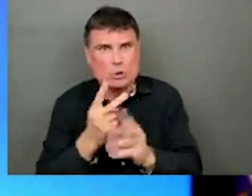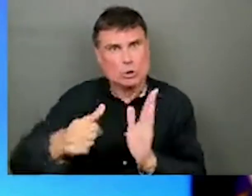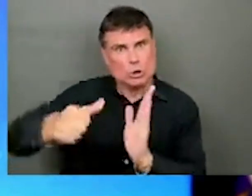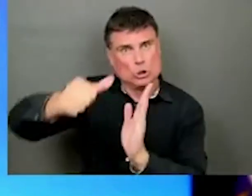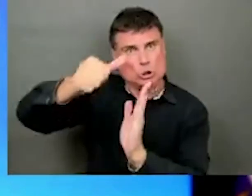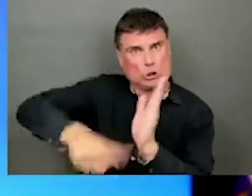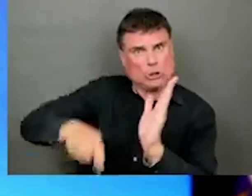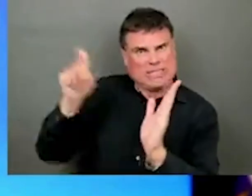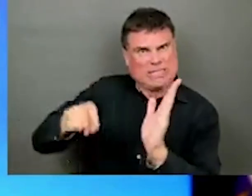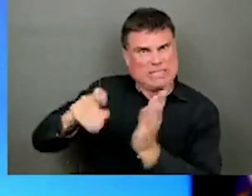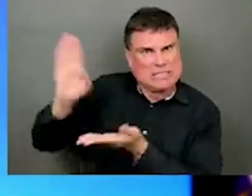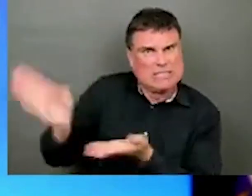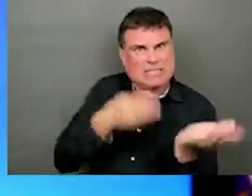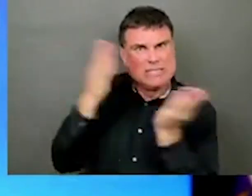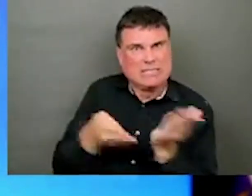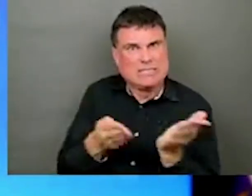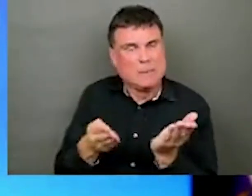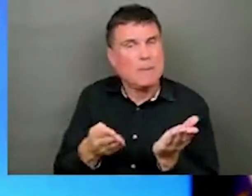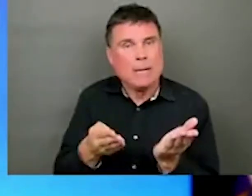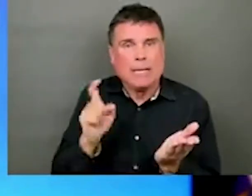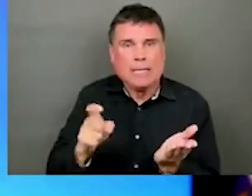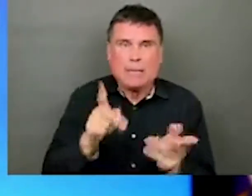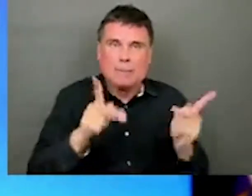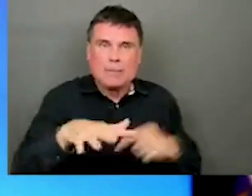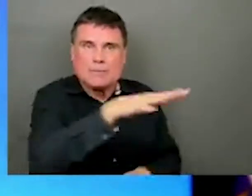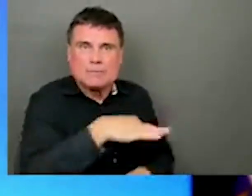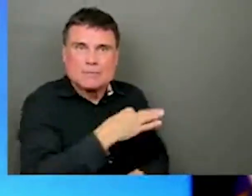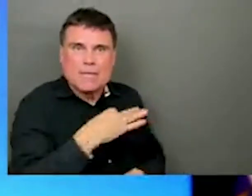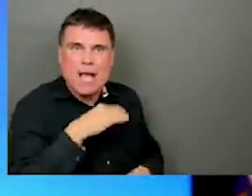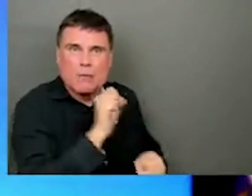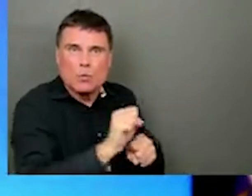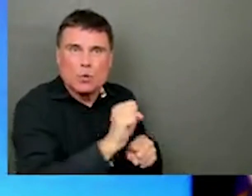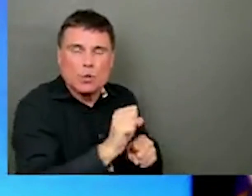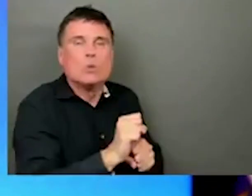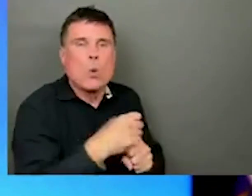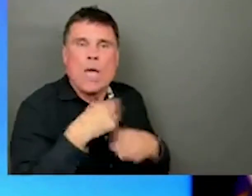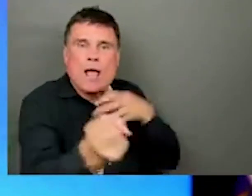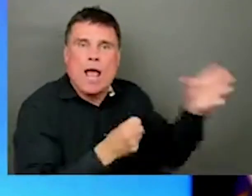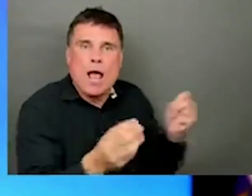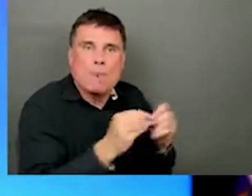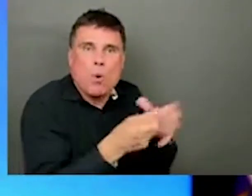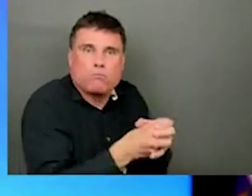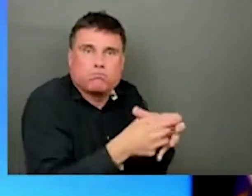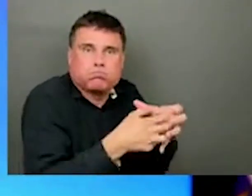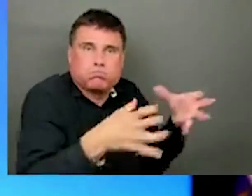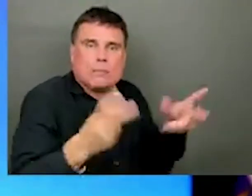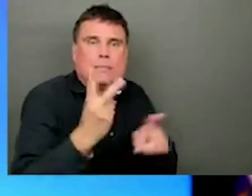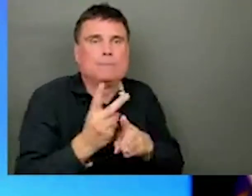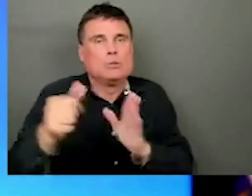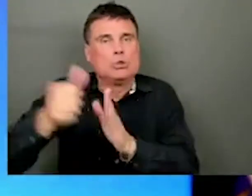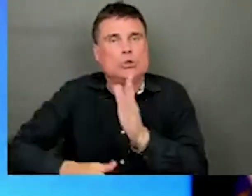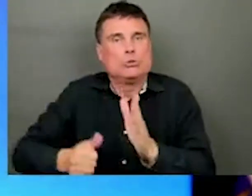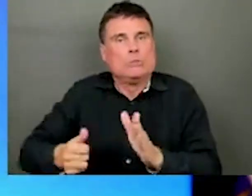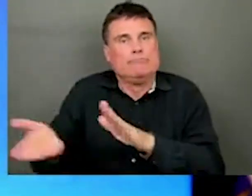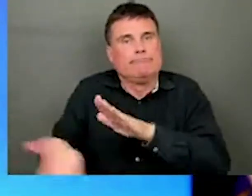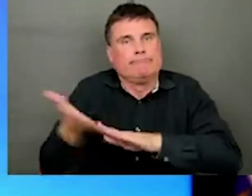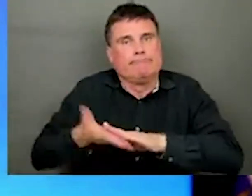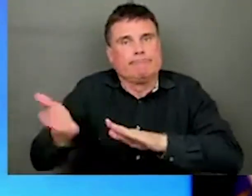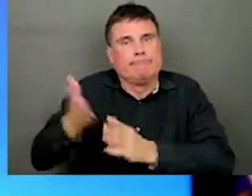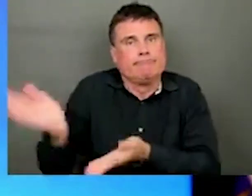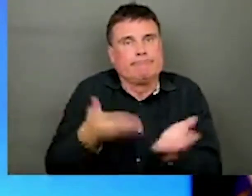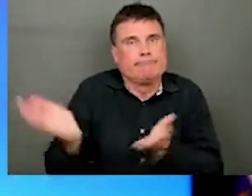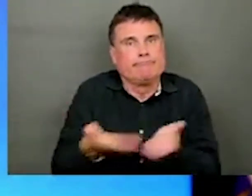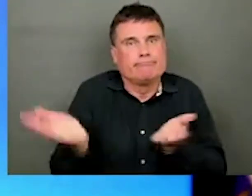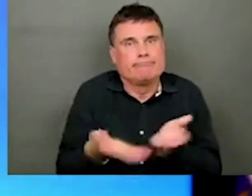growing and the increasing demands of a society that to a degree is aging. But I think done an exceptional job. Look,